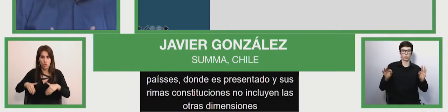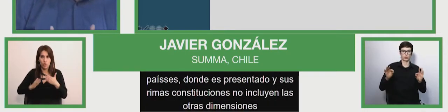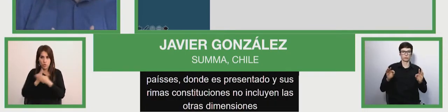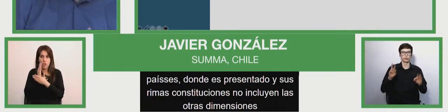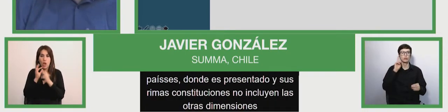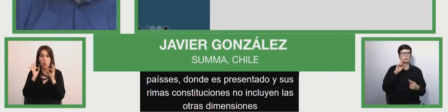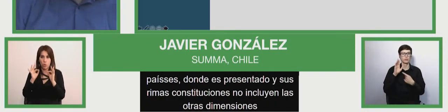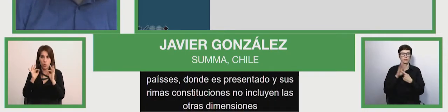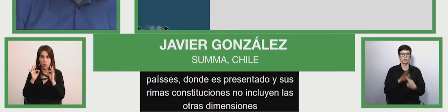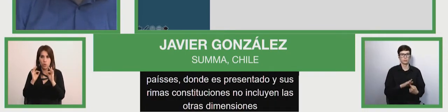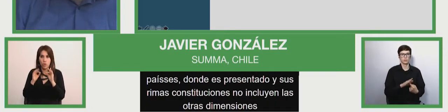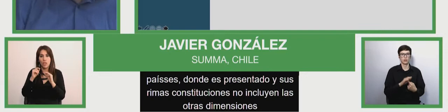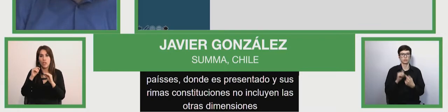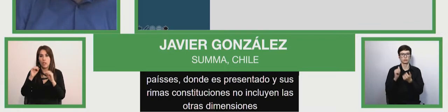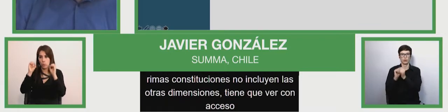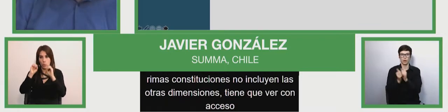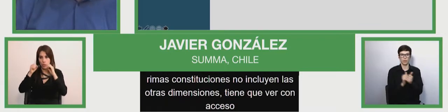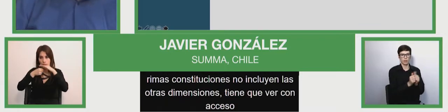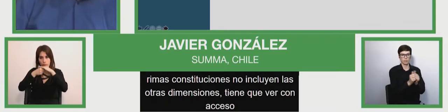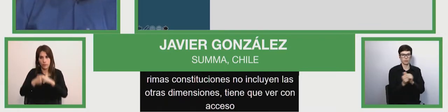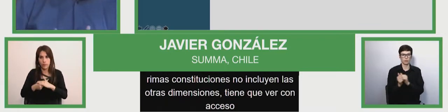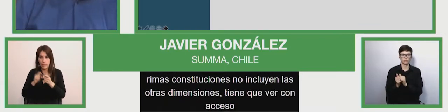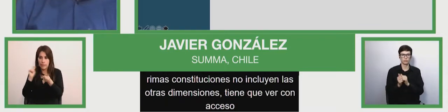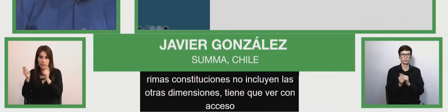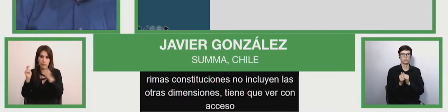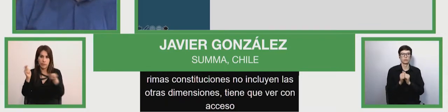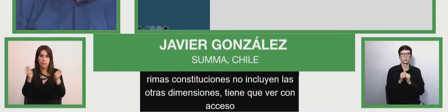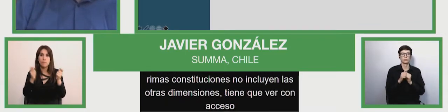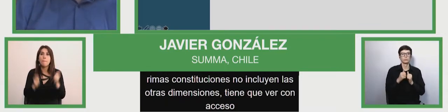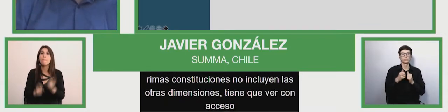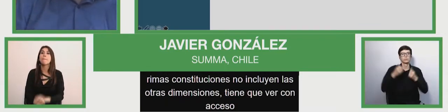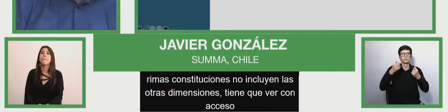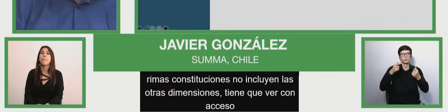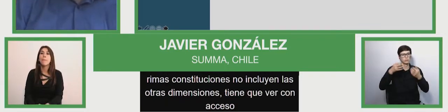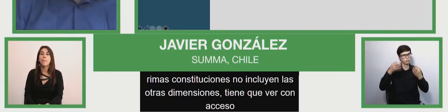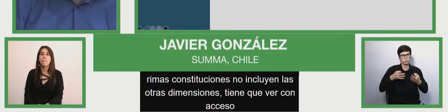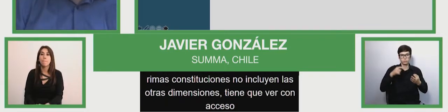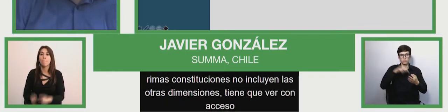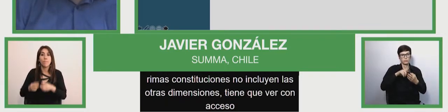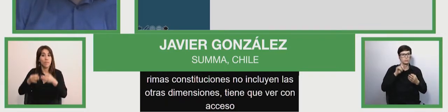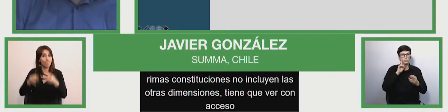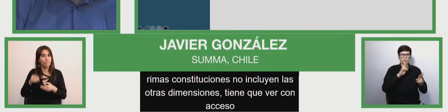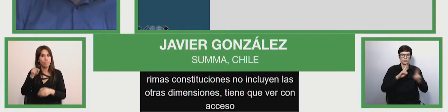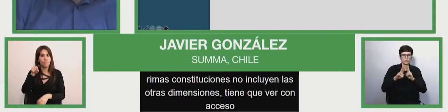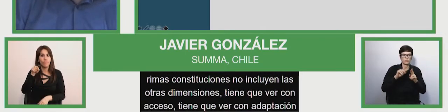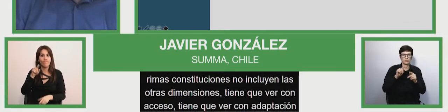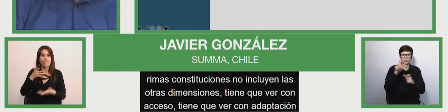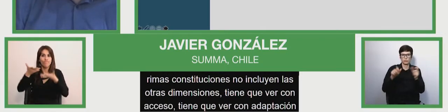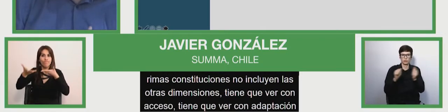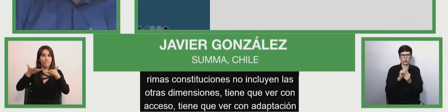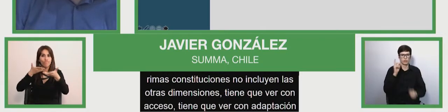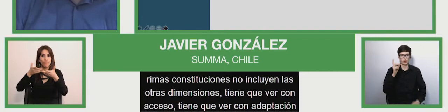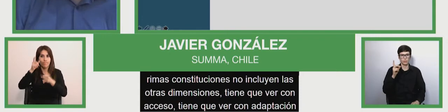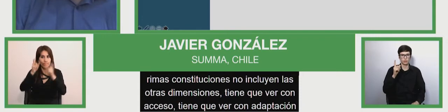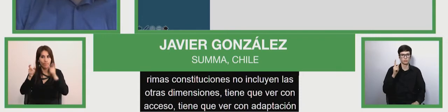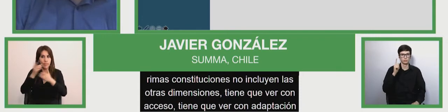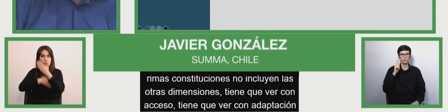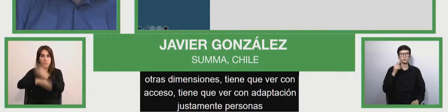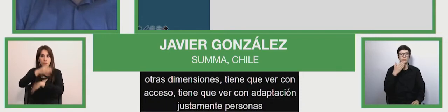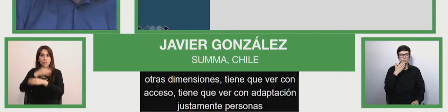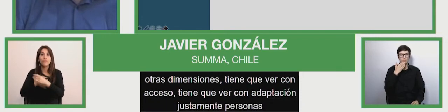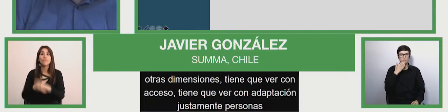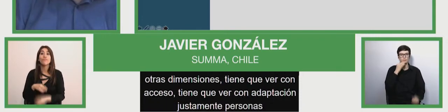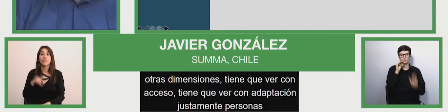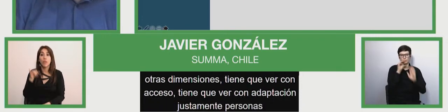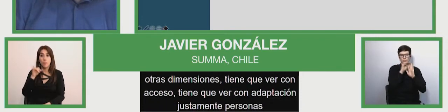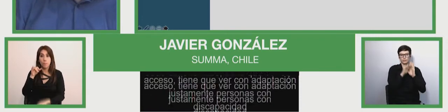discrimination, adaptation, in this case for people who have disabilities, and what has to do with qualities and quality standards.